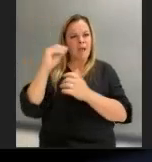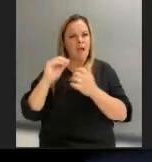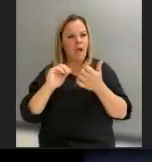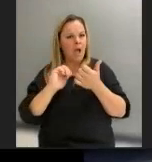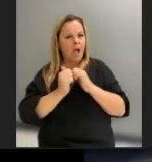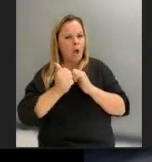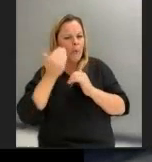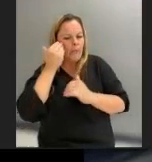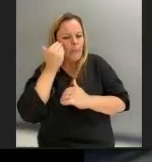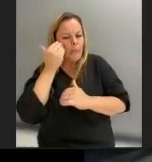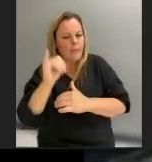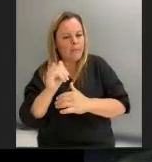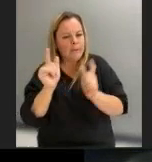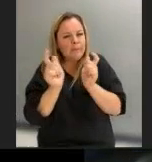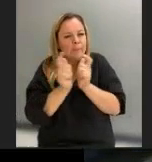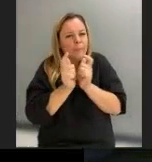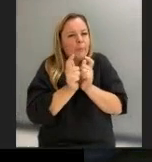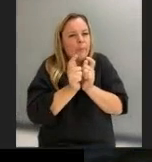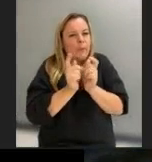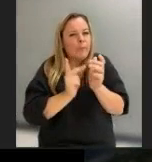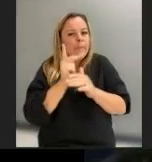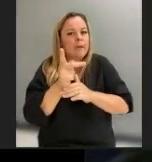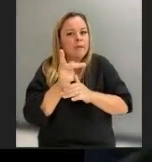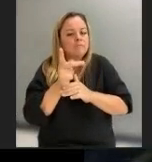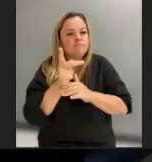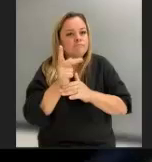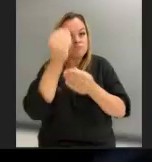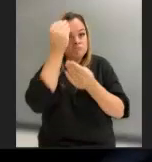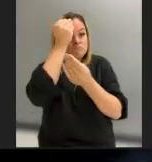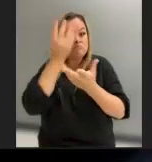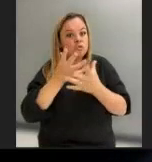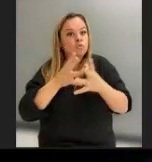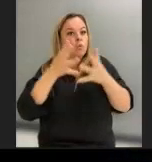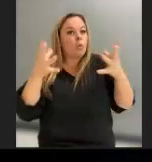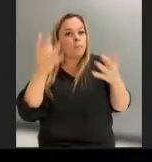provide vital insight into the health of our home planet?